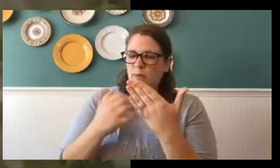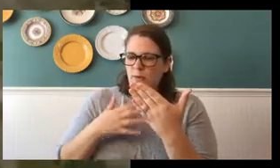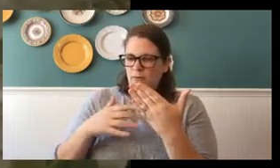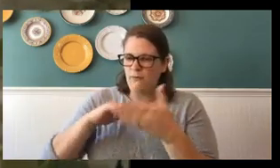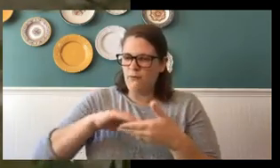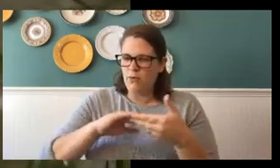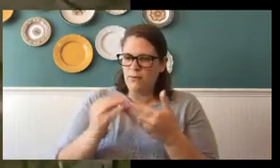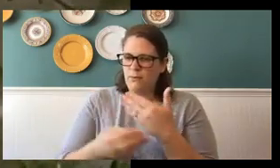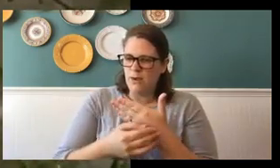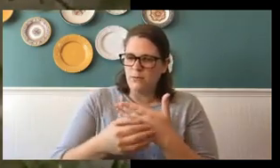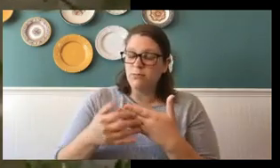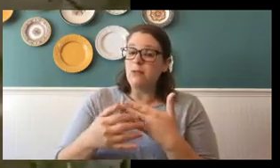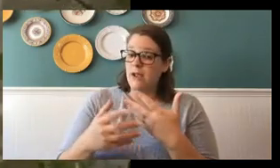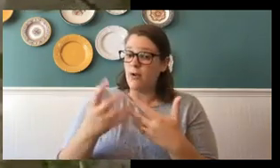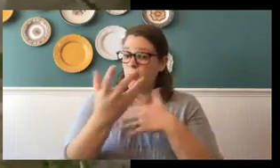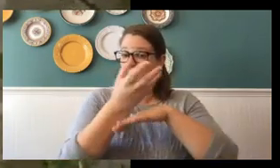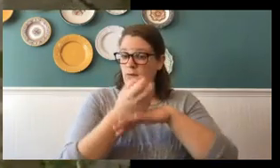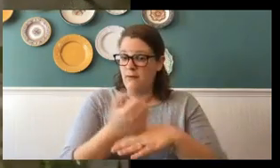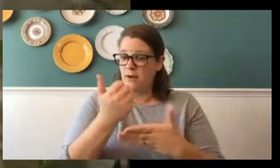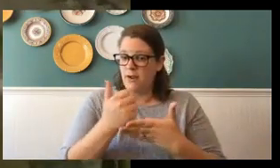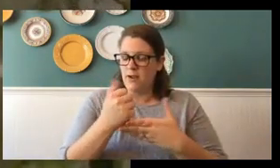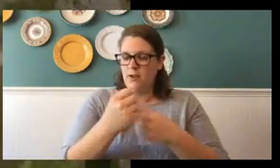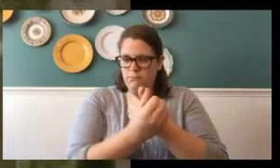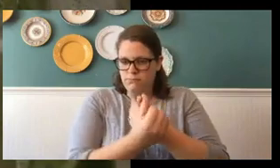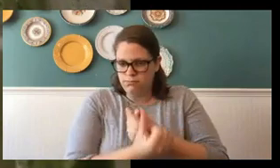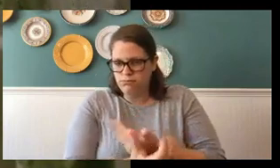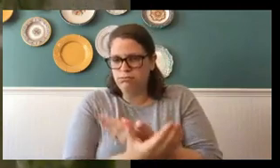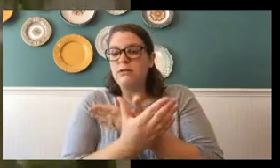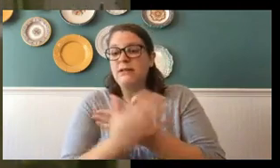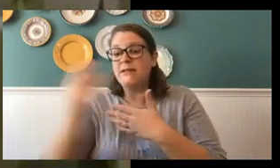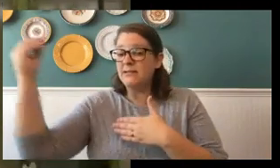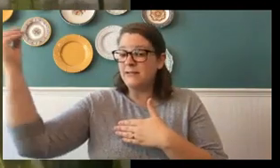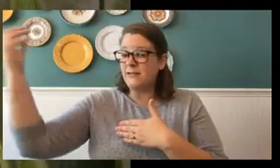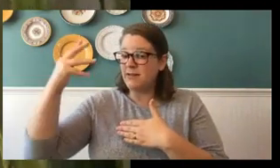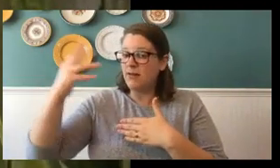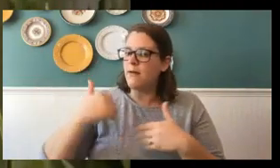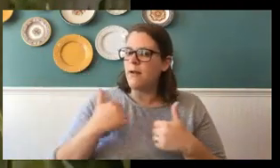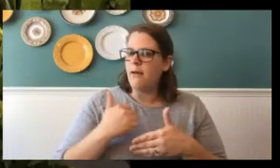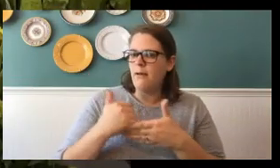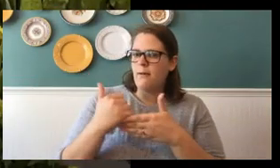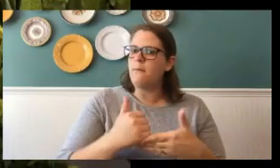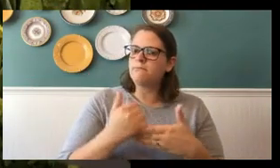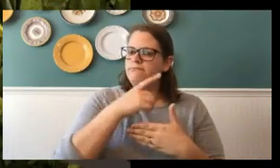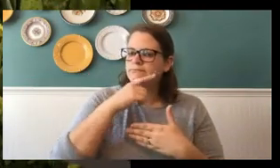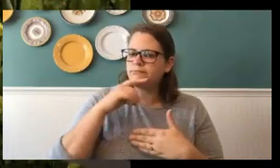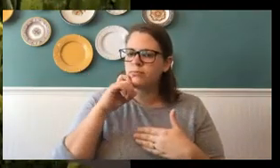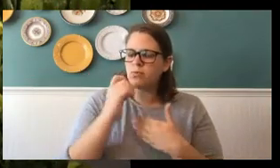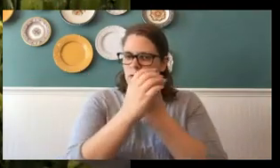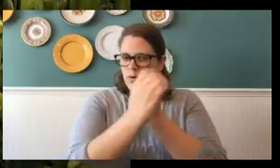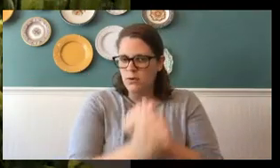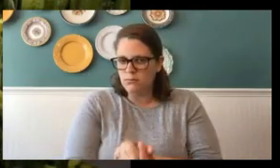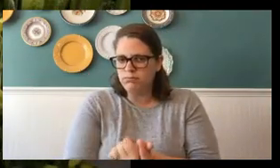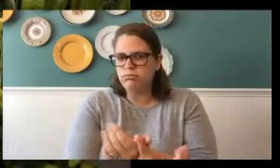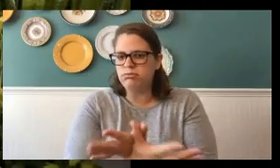gravity help pull her wings down. She lets the sunlight dry her wings up. And then she does something very interesting. She